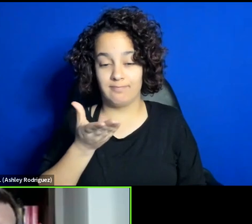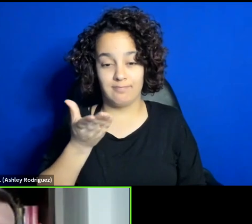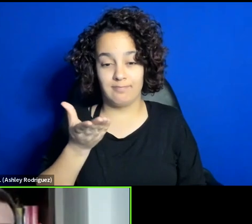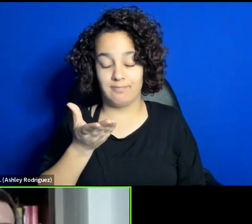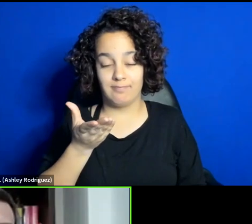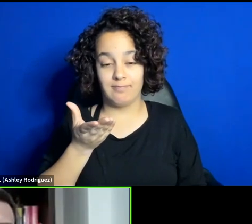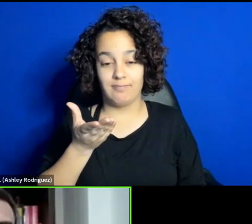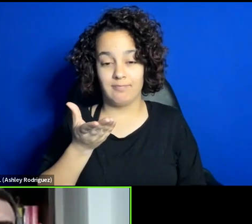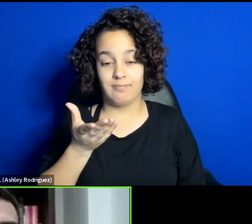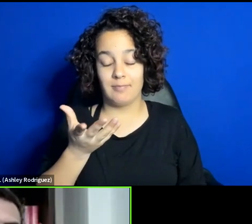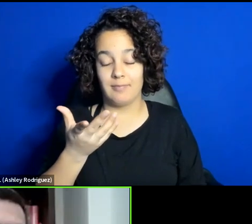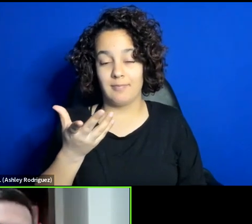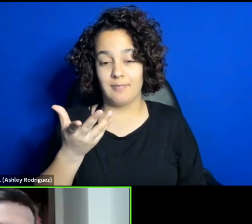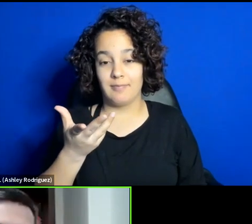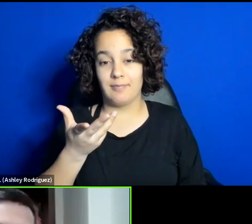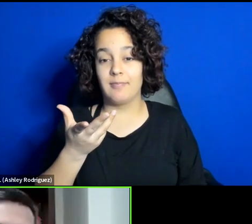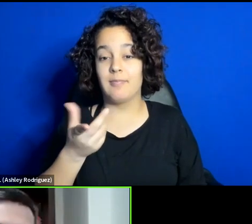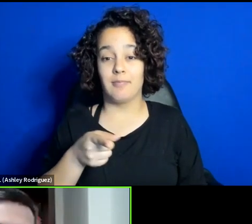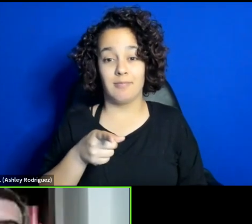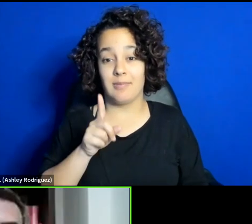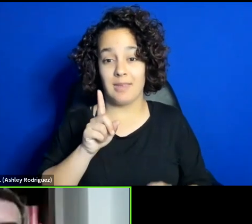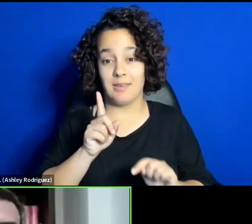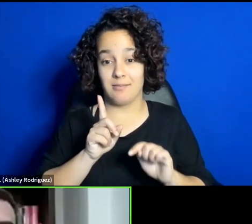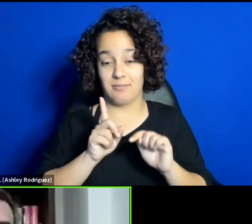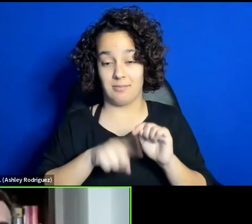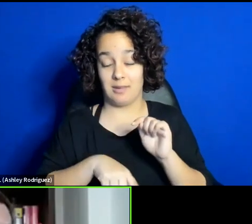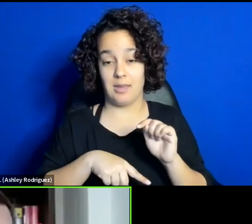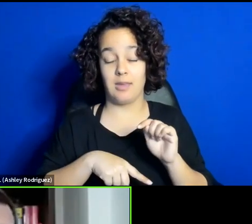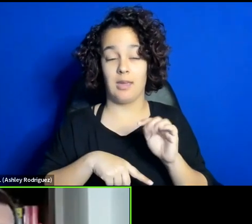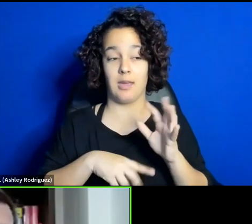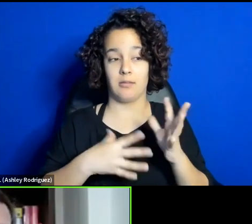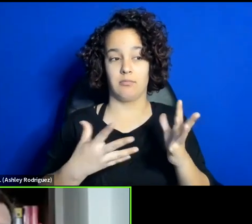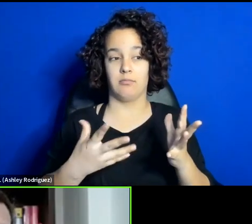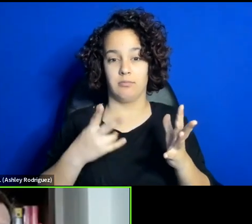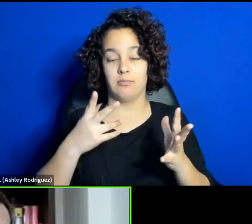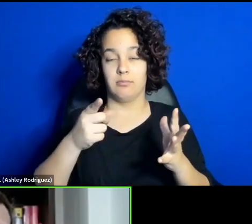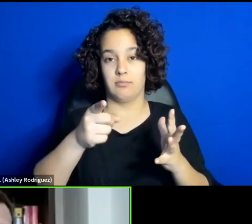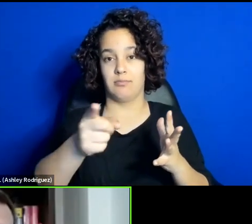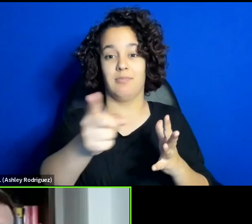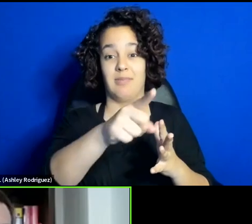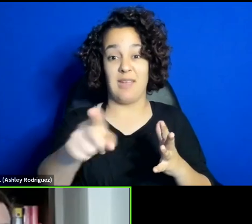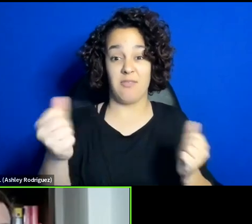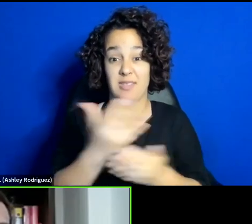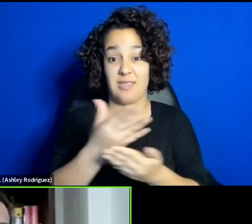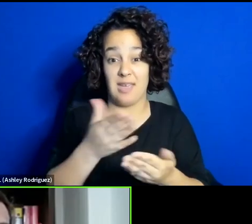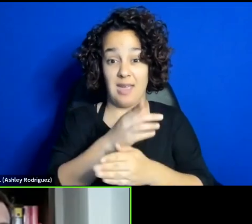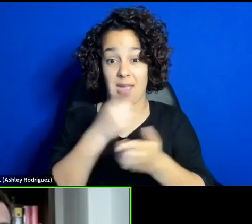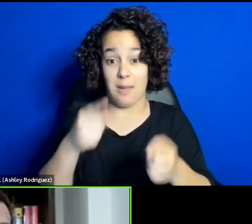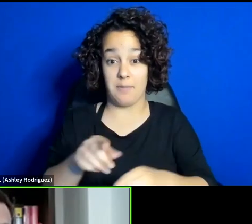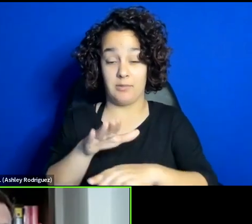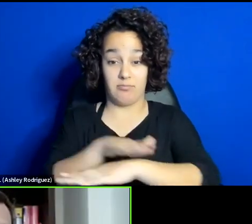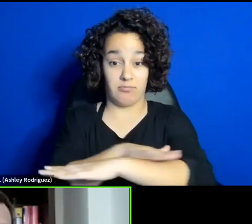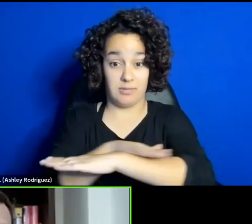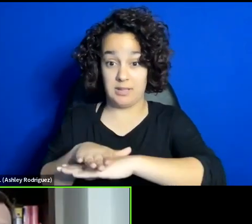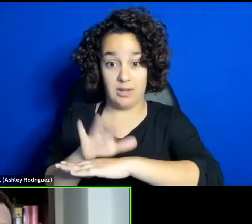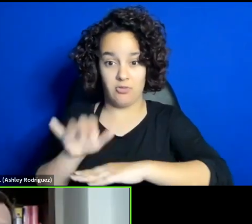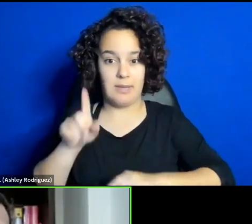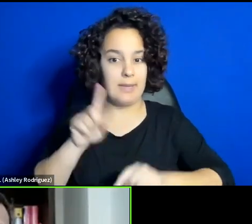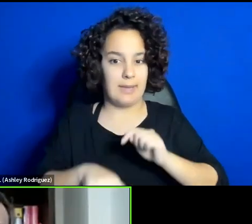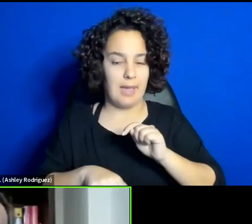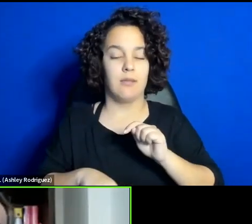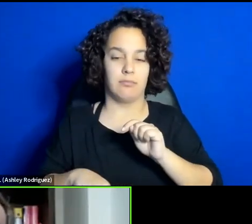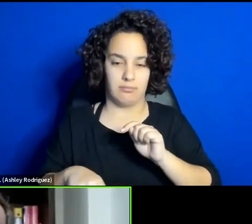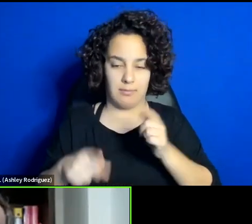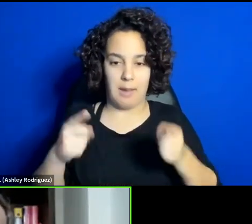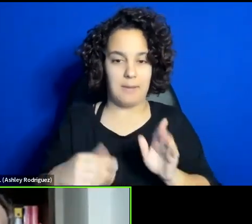experienced. It's not like the pop music that you mentioned in your speech, that